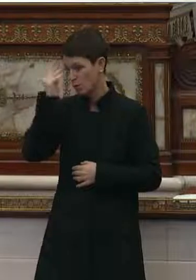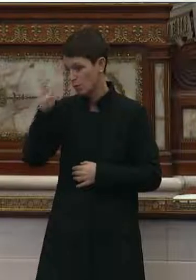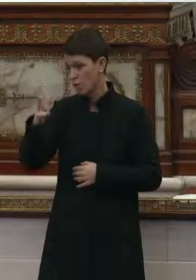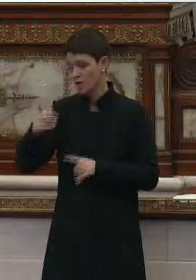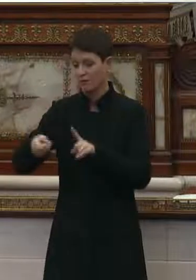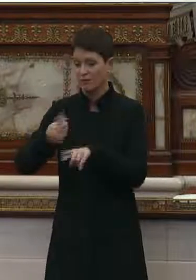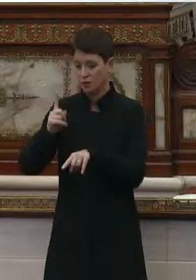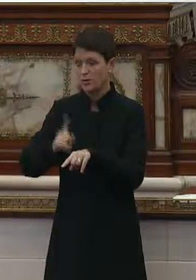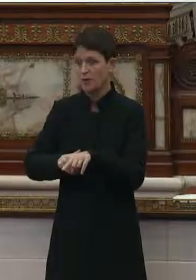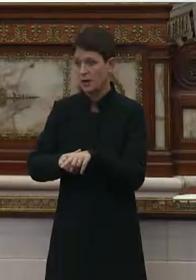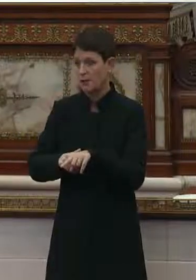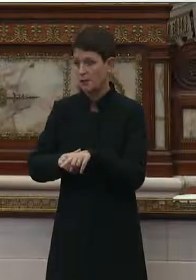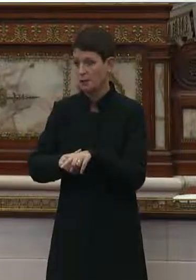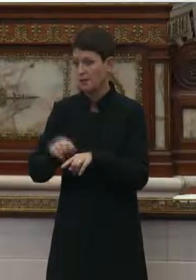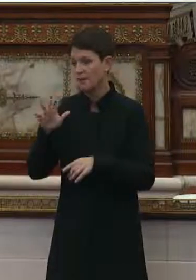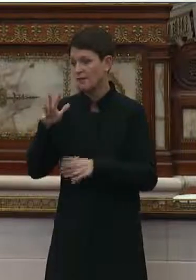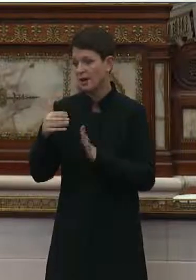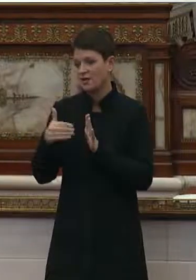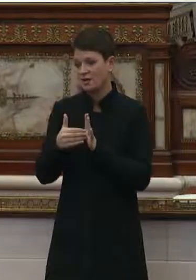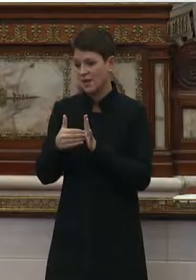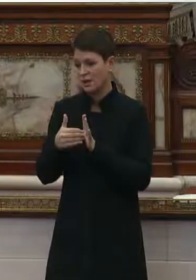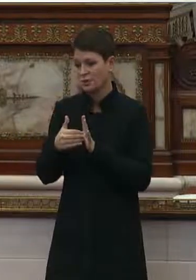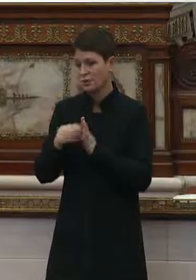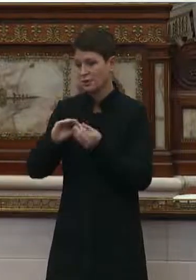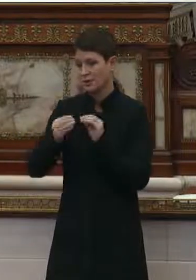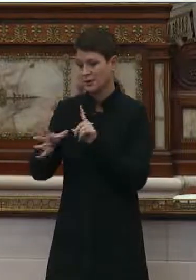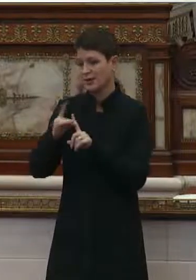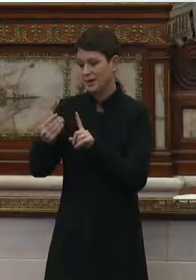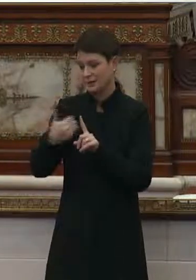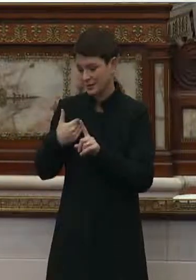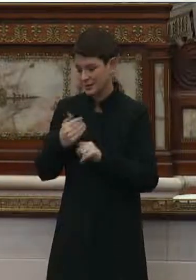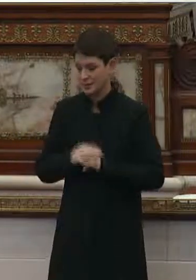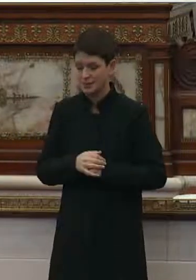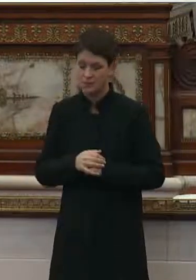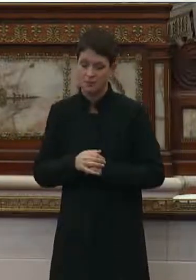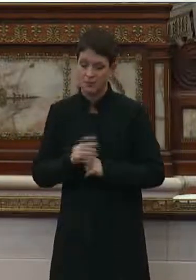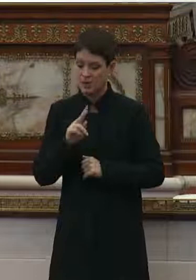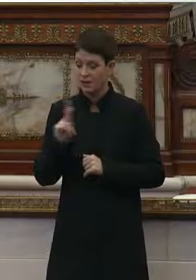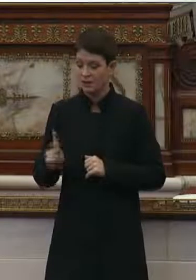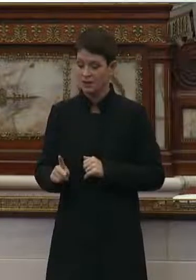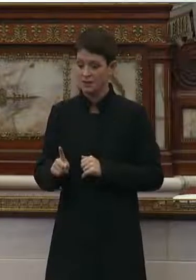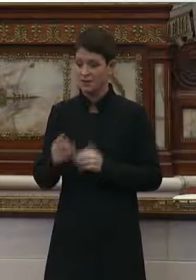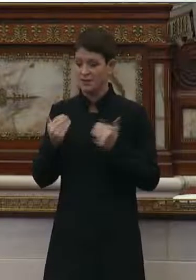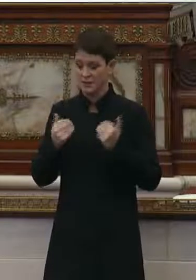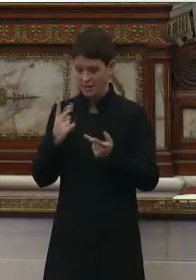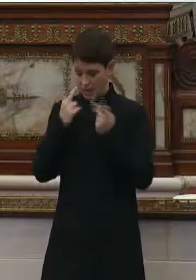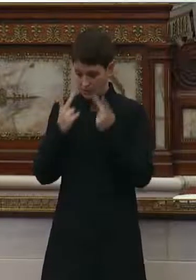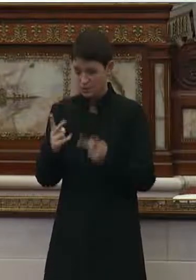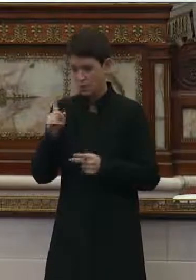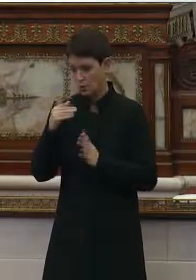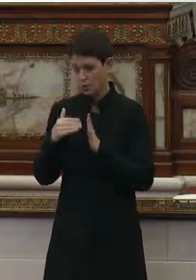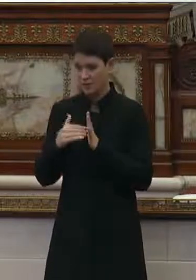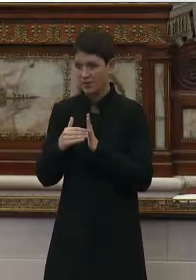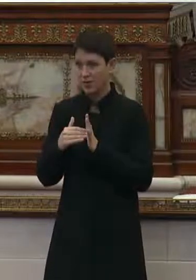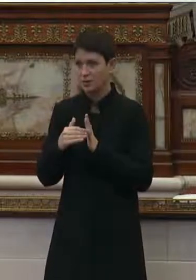first time, 5,000 cases. Philadelphia has now seen 1